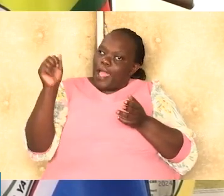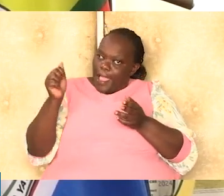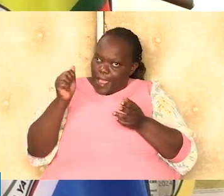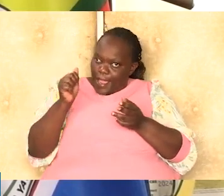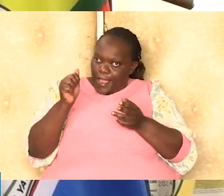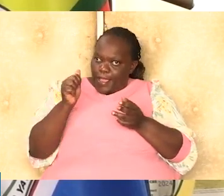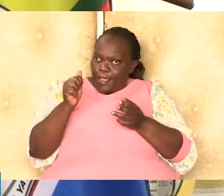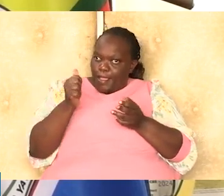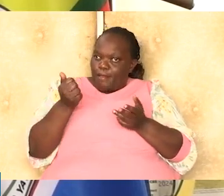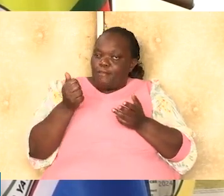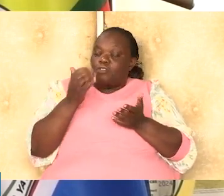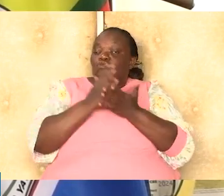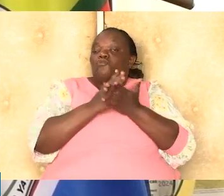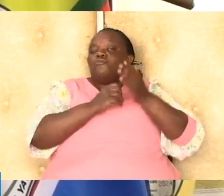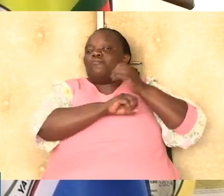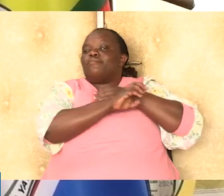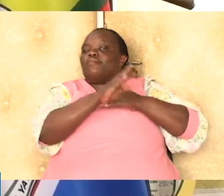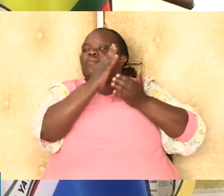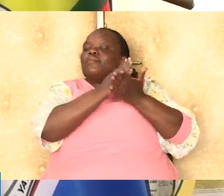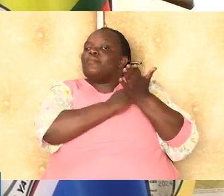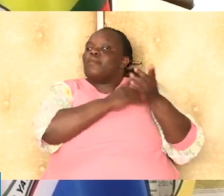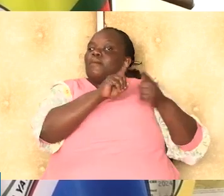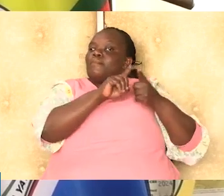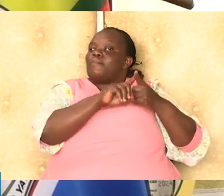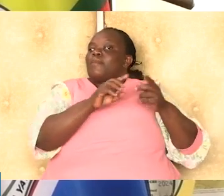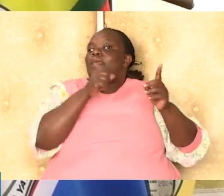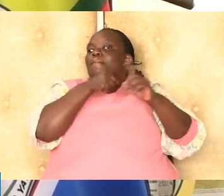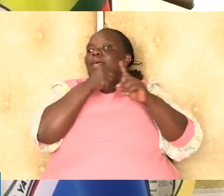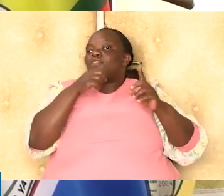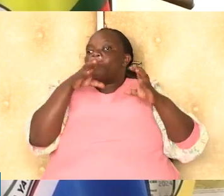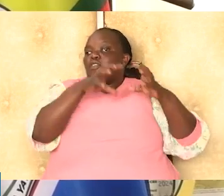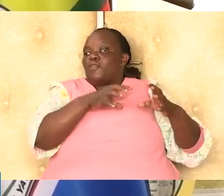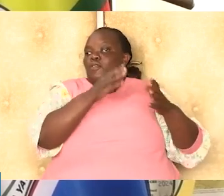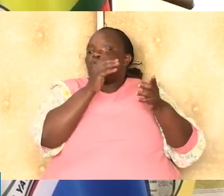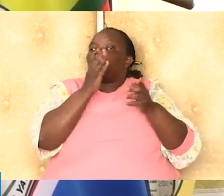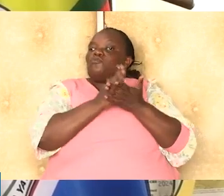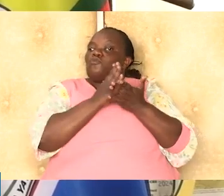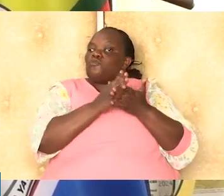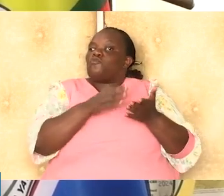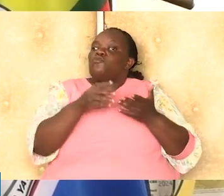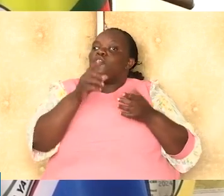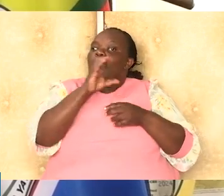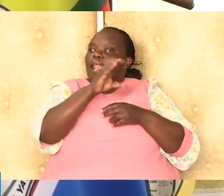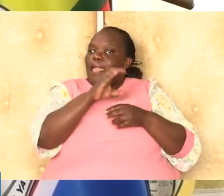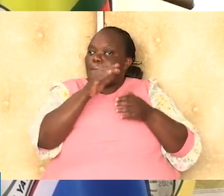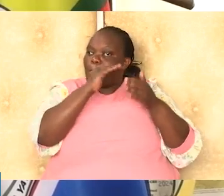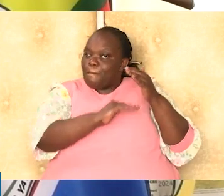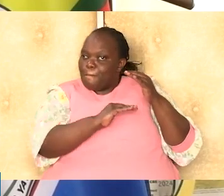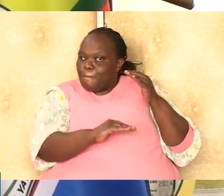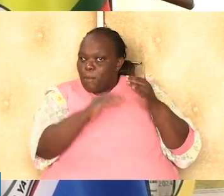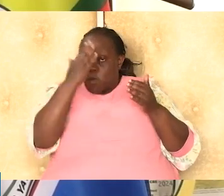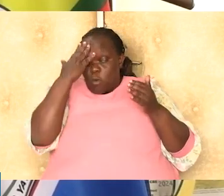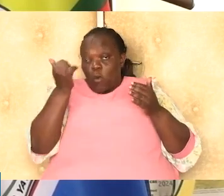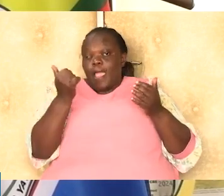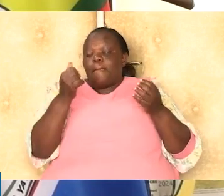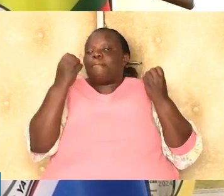Aura really highlighted the program's positive impact on the community, noting that crime has decreased in their area, because